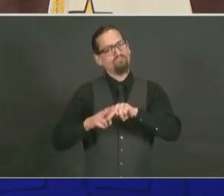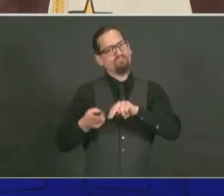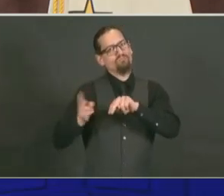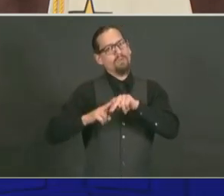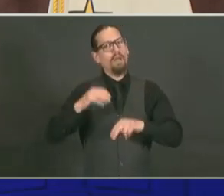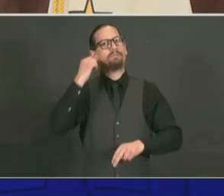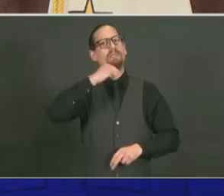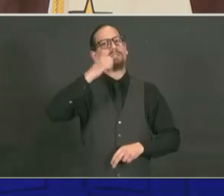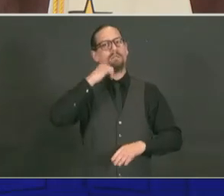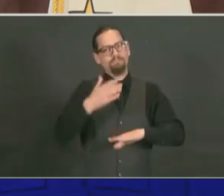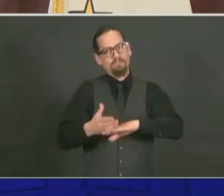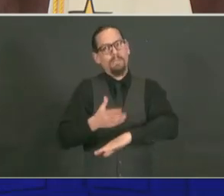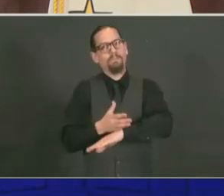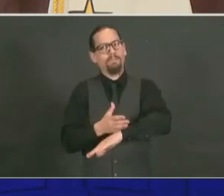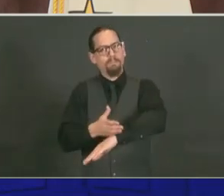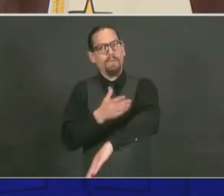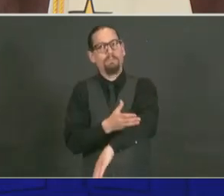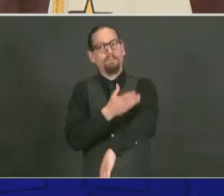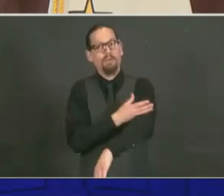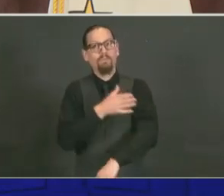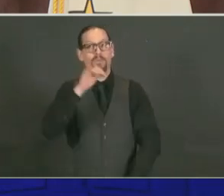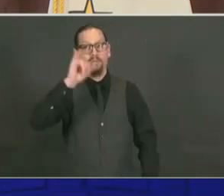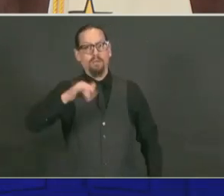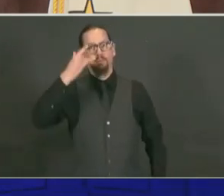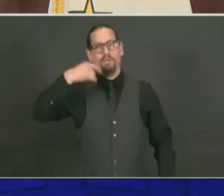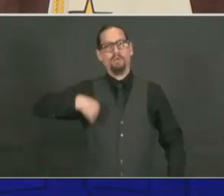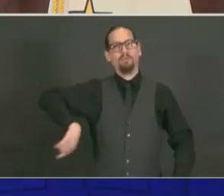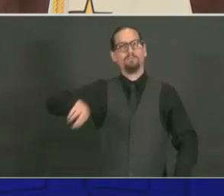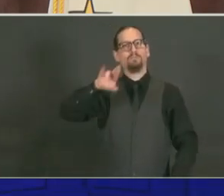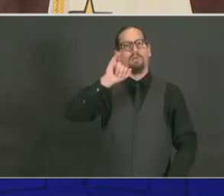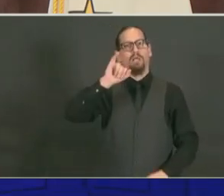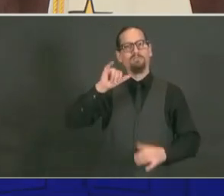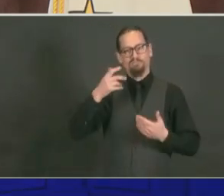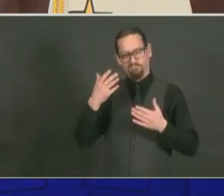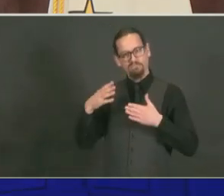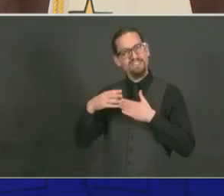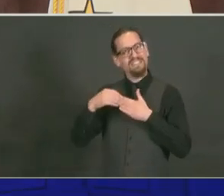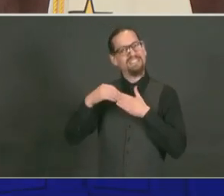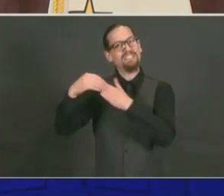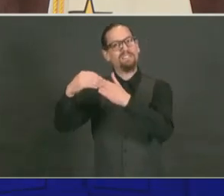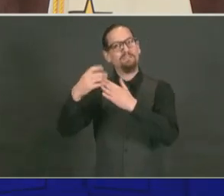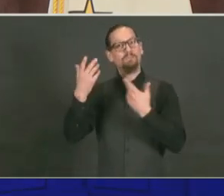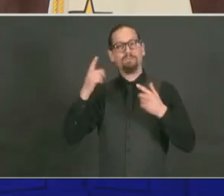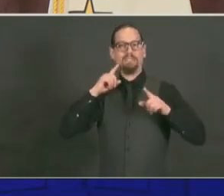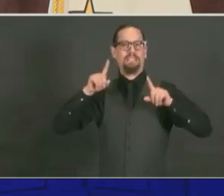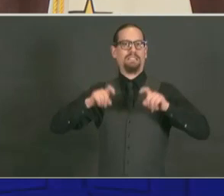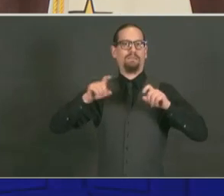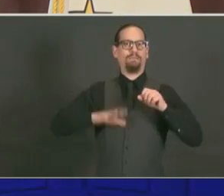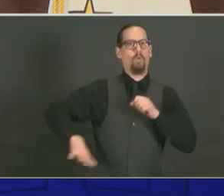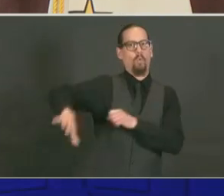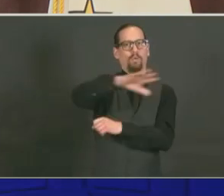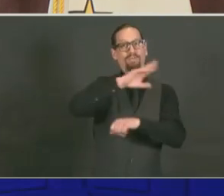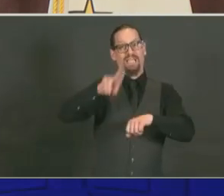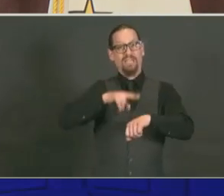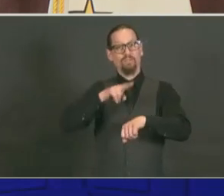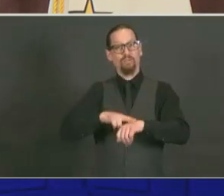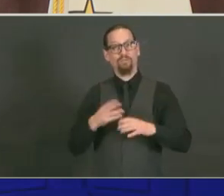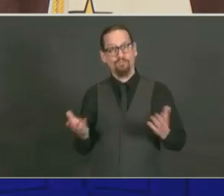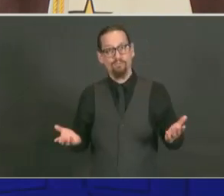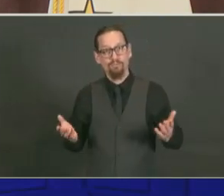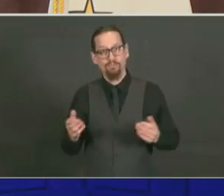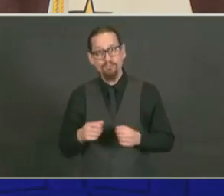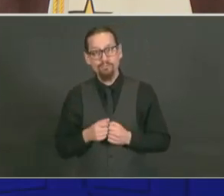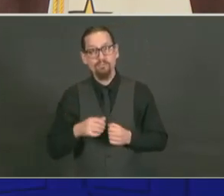leading in terms of testing in our COVID response. We have a few new testing sites